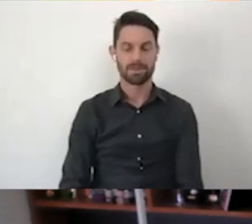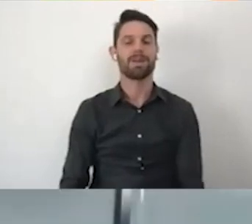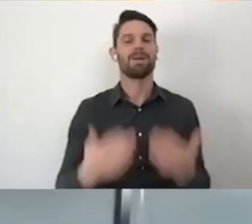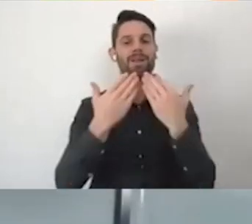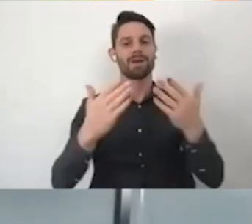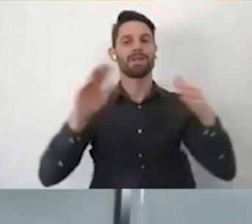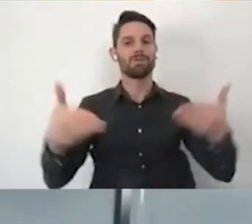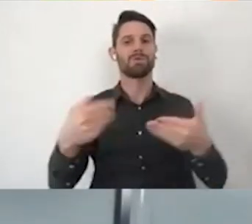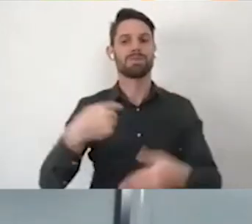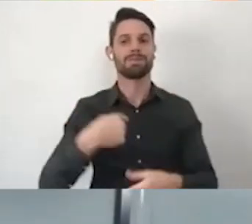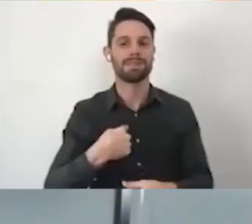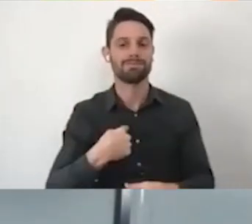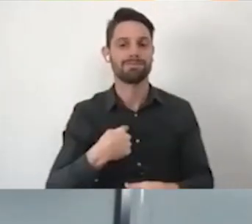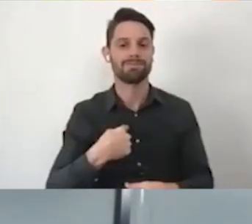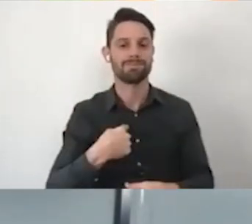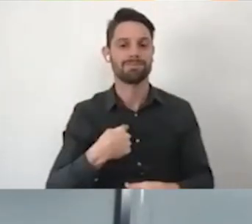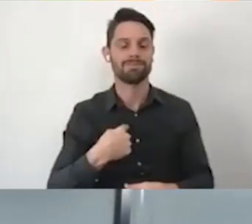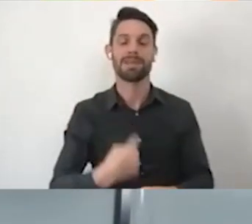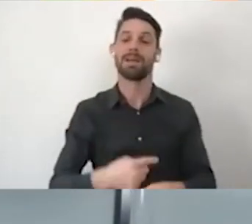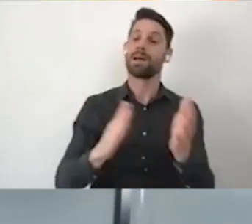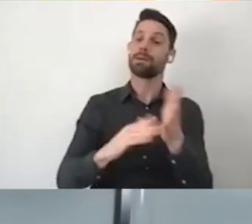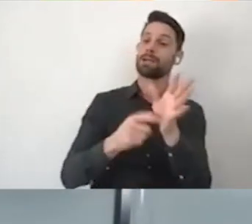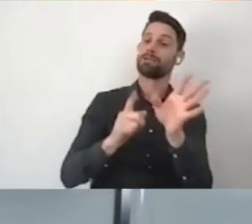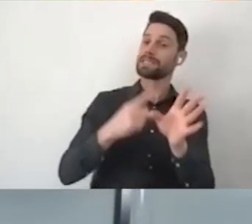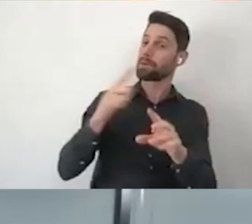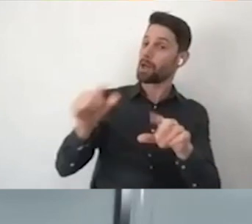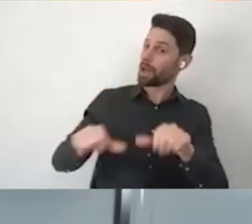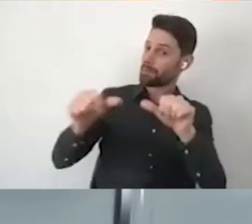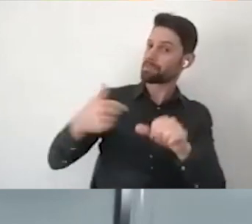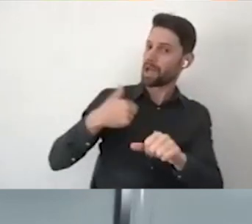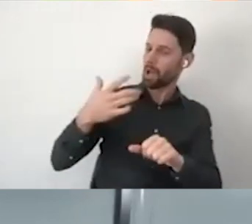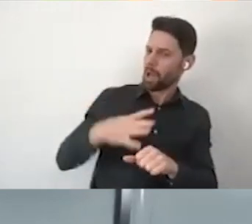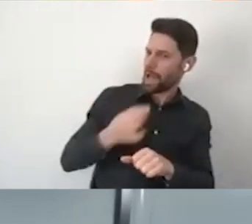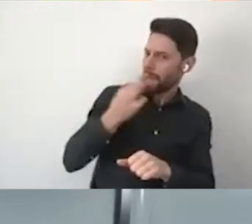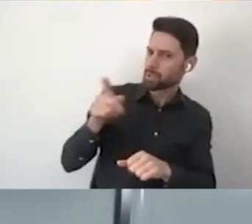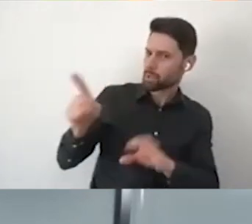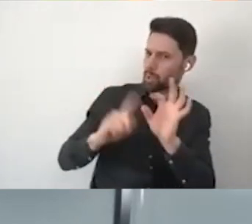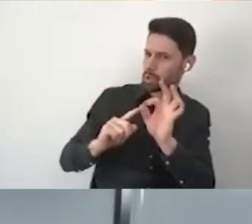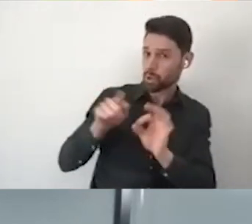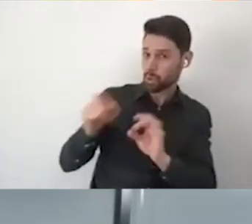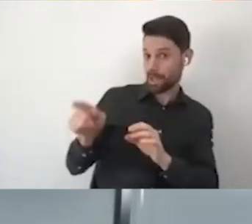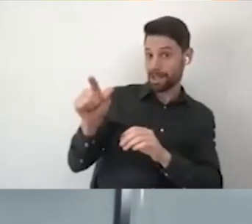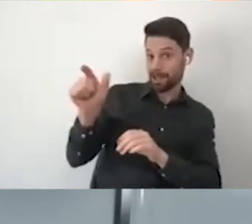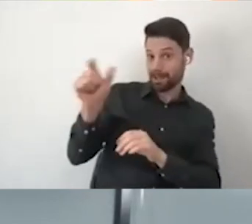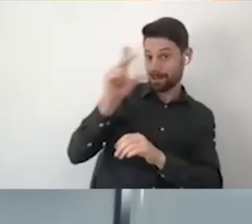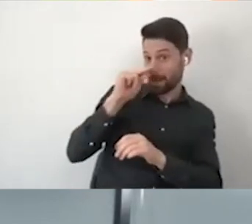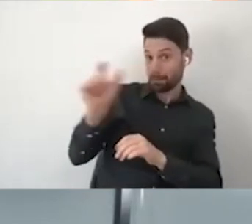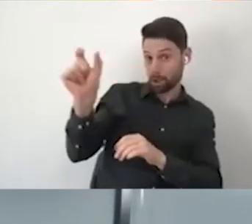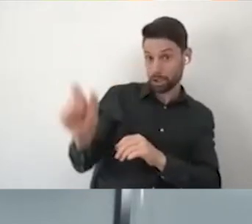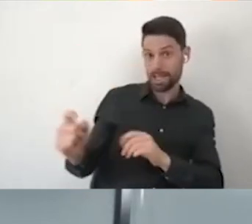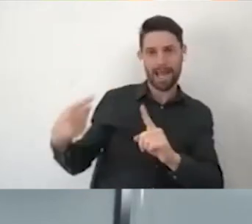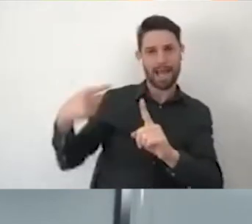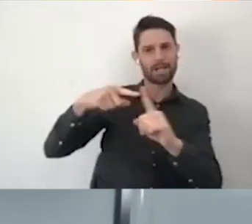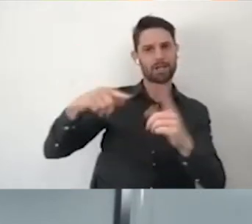Look, Mel, I'm just going to ask you a couple of questions. So, obviously, you're a young person and a social entrepreneur. How does the